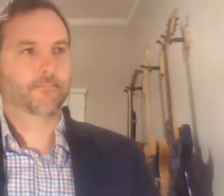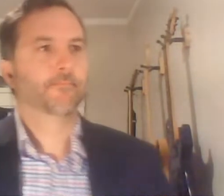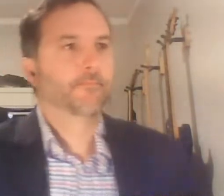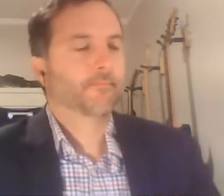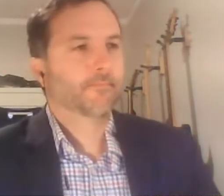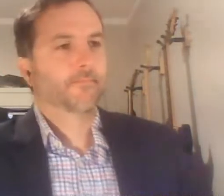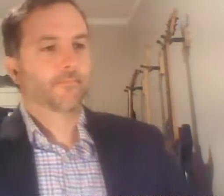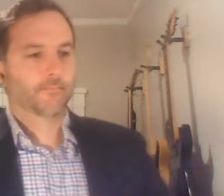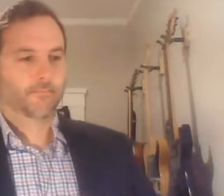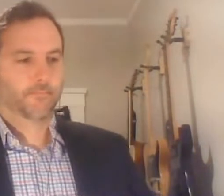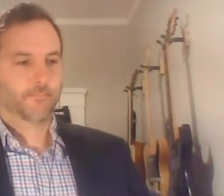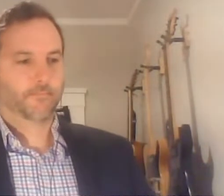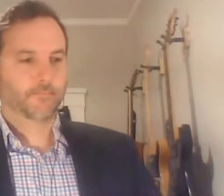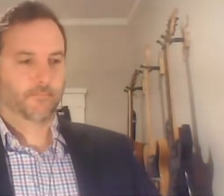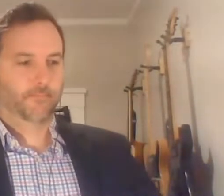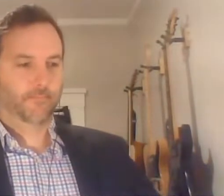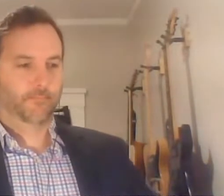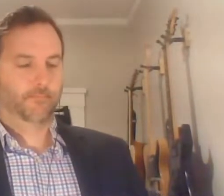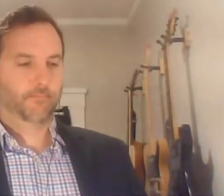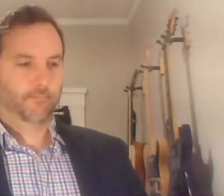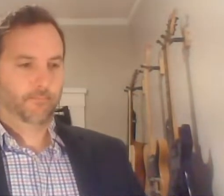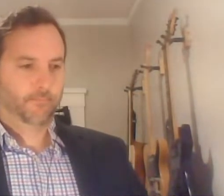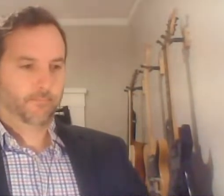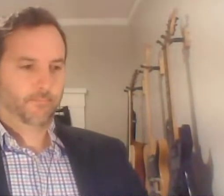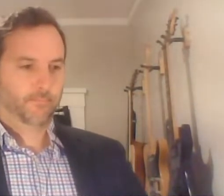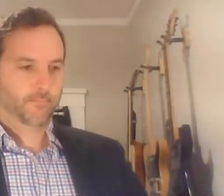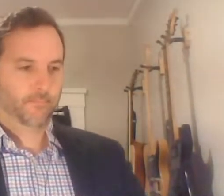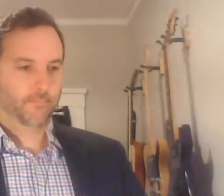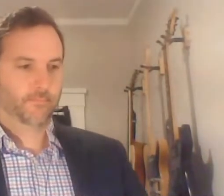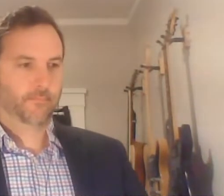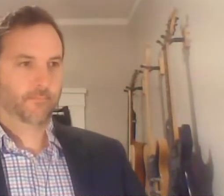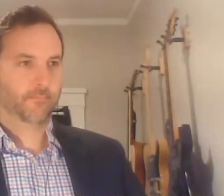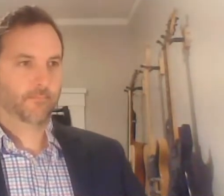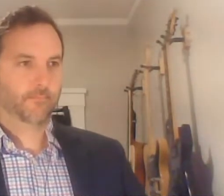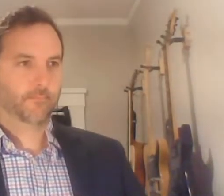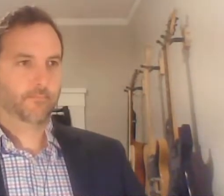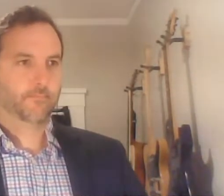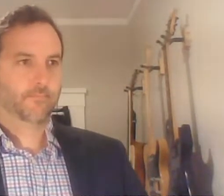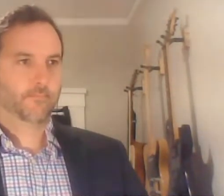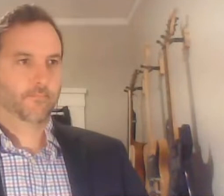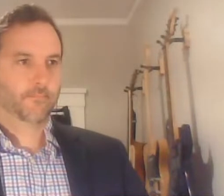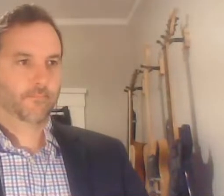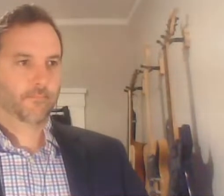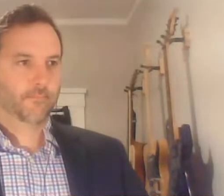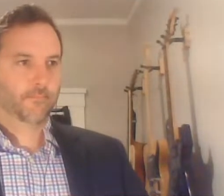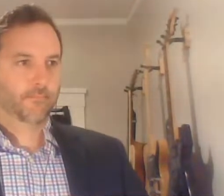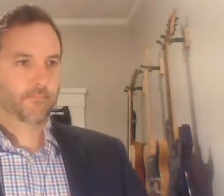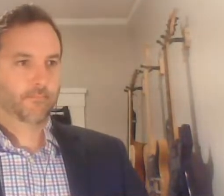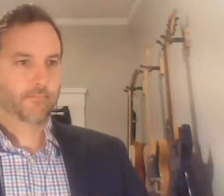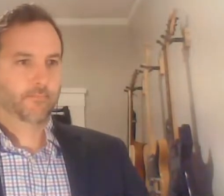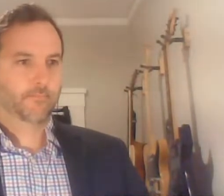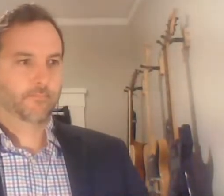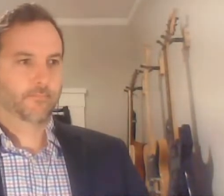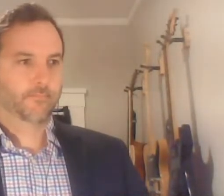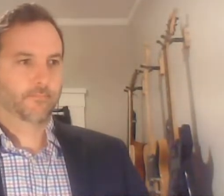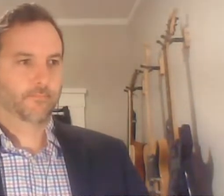of your Zoom window, you should also see an option to bring up captions and a live transcript. You will also see a Q&A button down at the